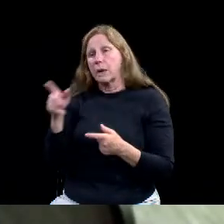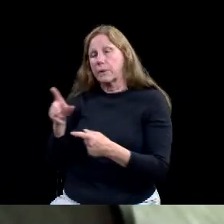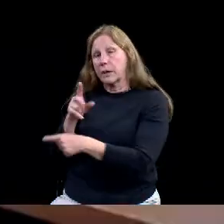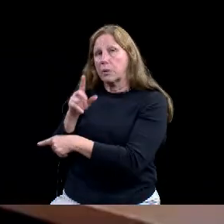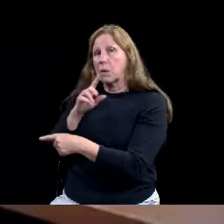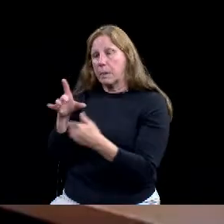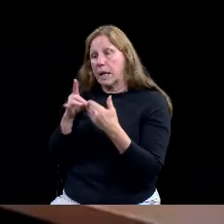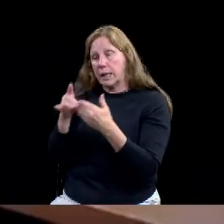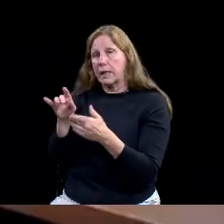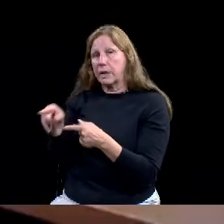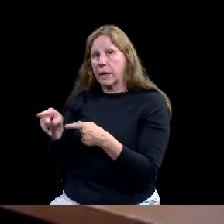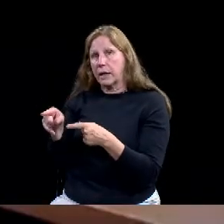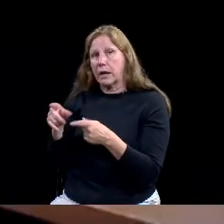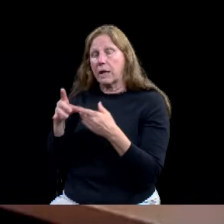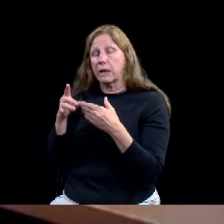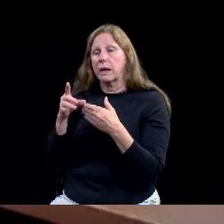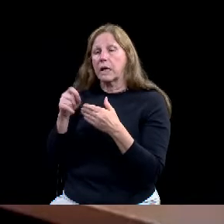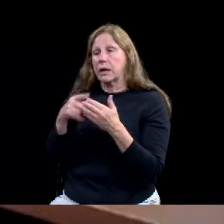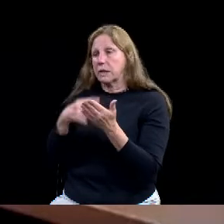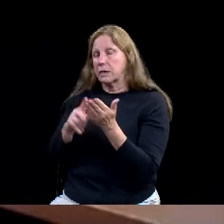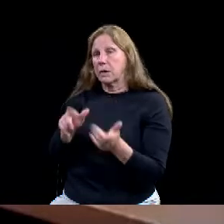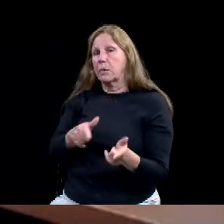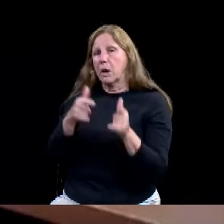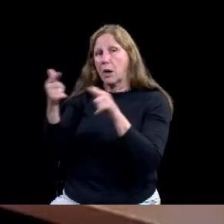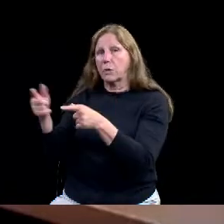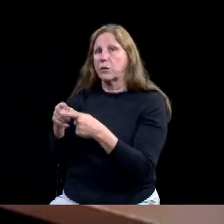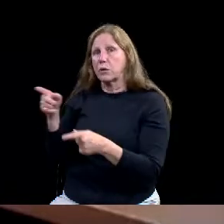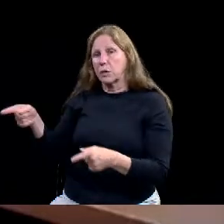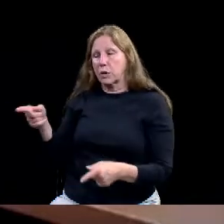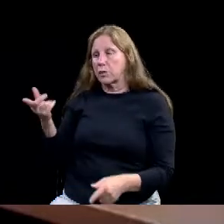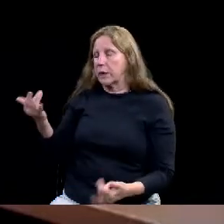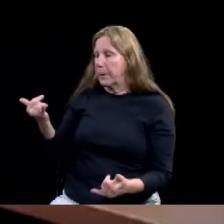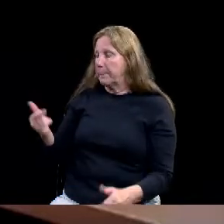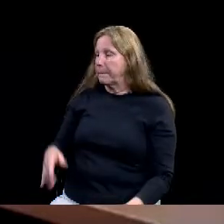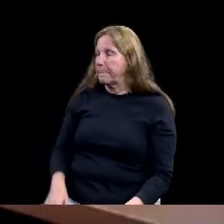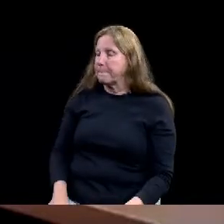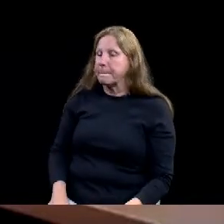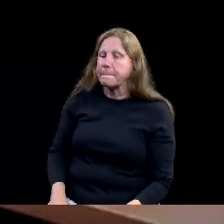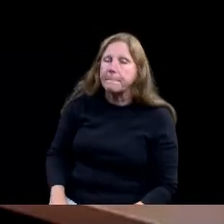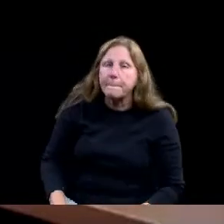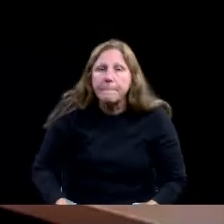Thank you, Bradley. Um, afternoon, mayor and council. Let me attempt to share my screen.